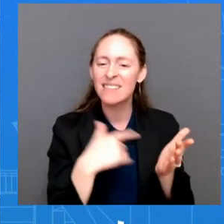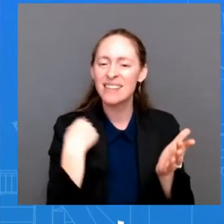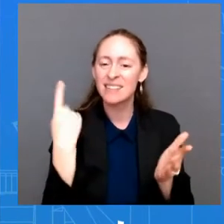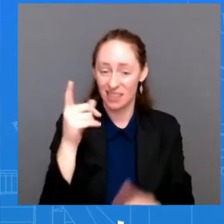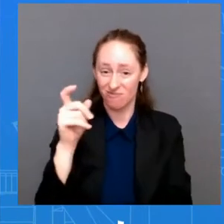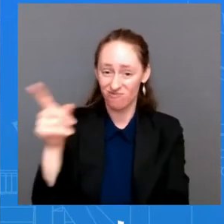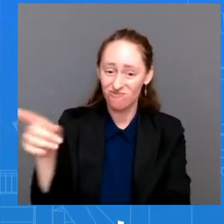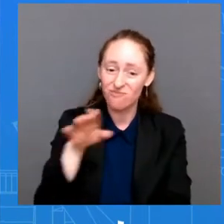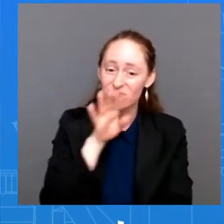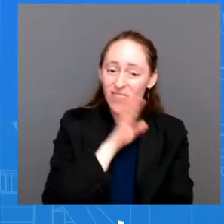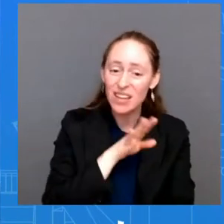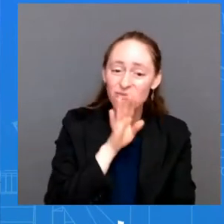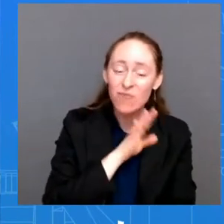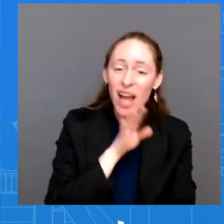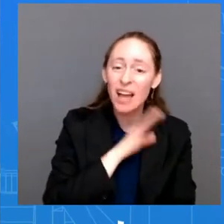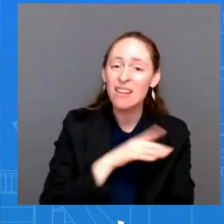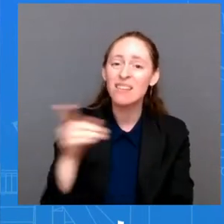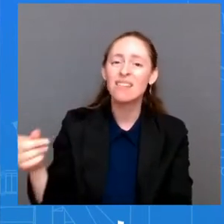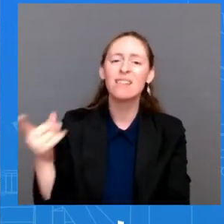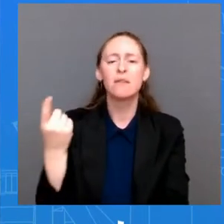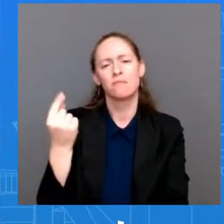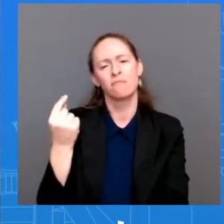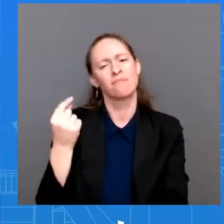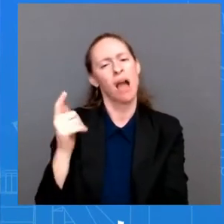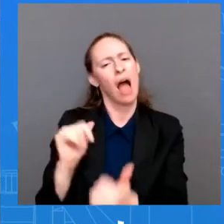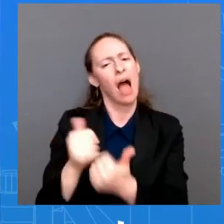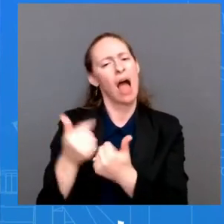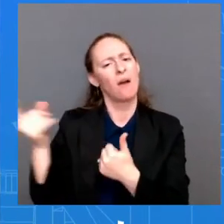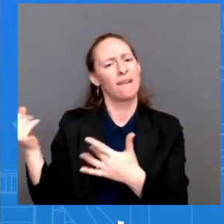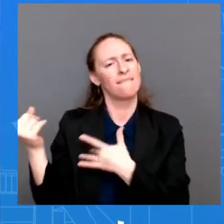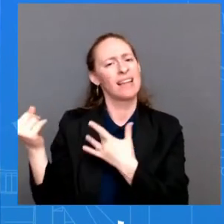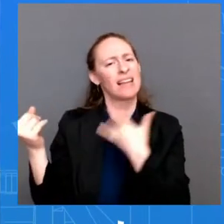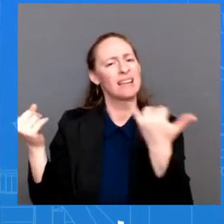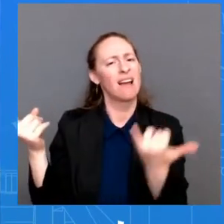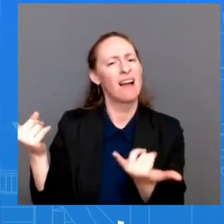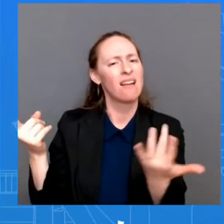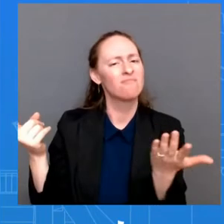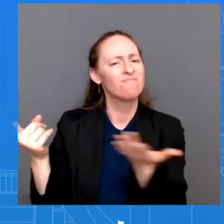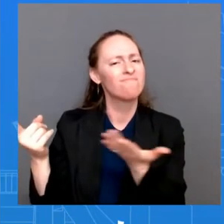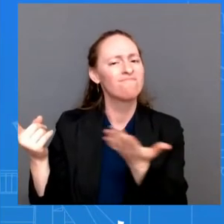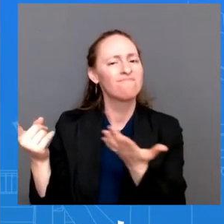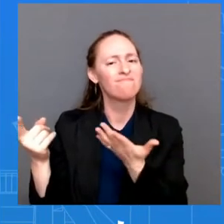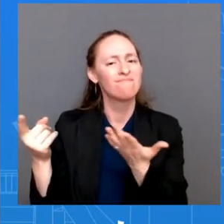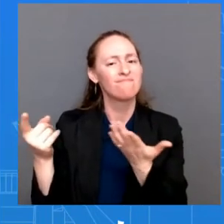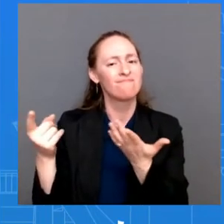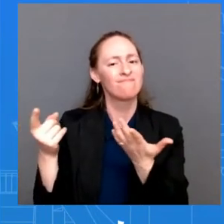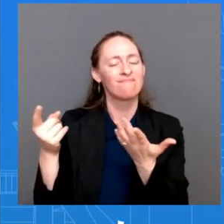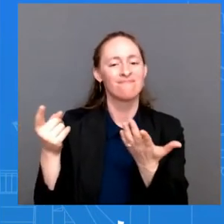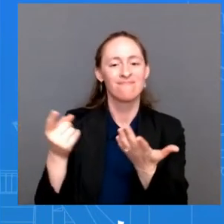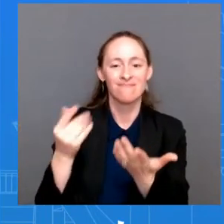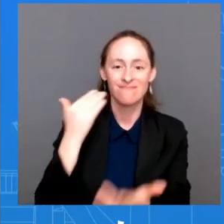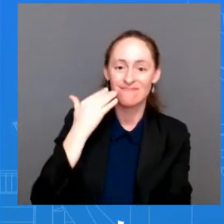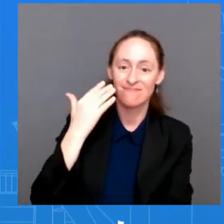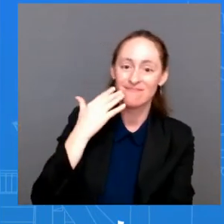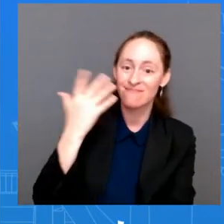And how is he dealing with being away from the First Lady for as long as he's been? Ms. Well, the day is still young. You never know,